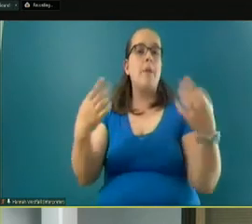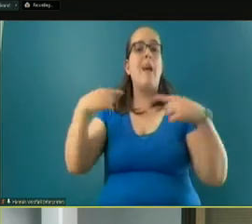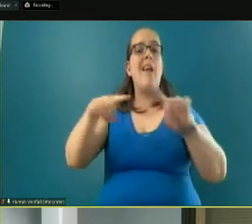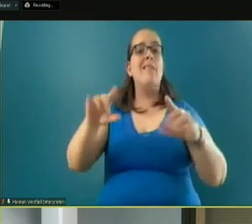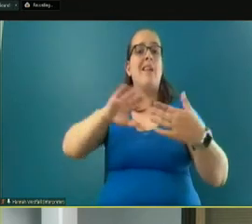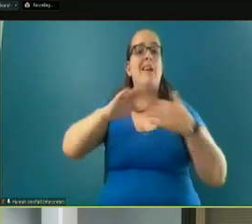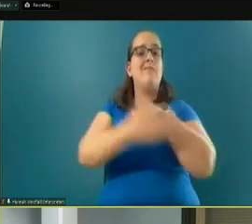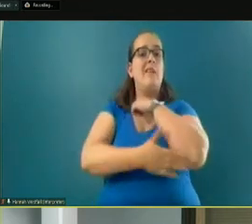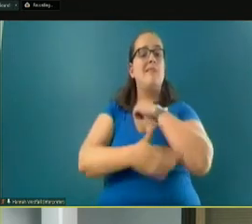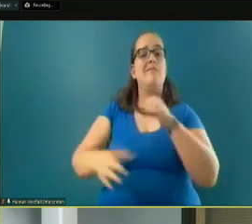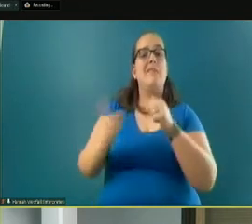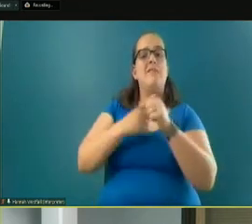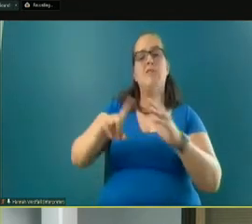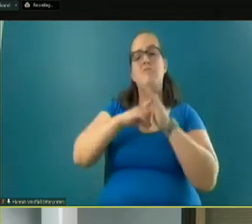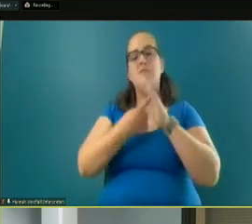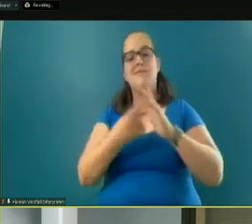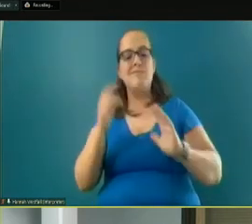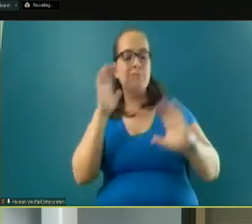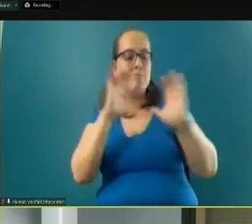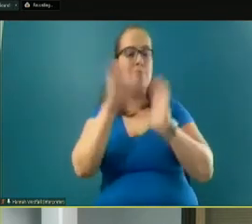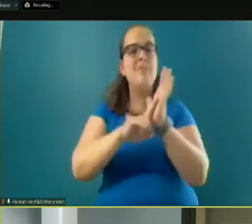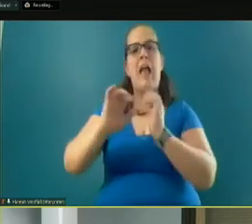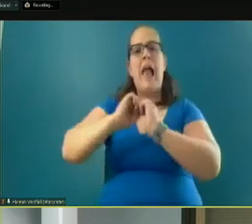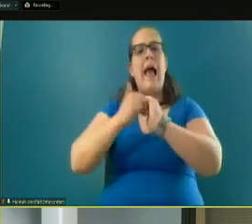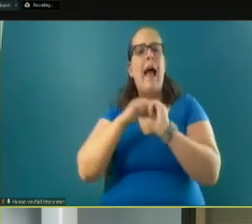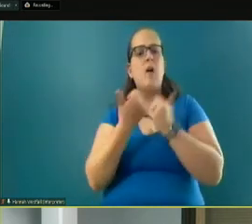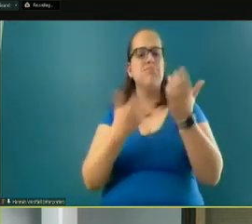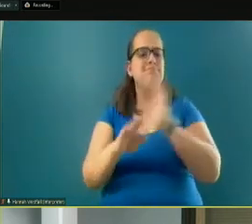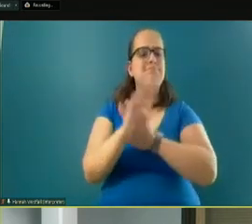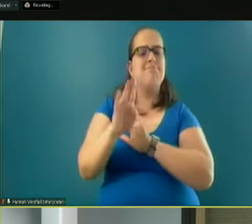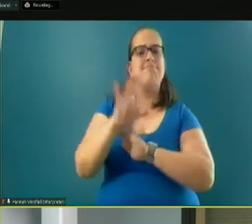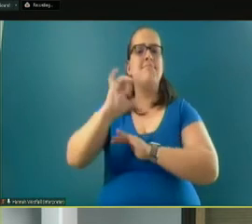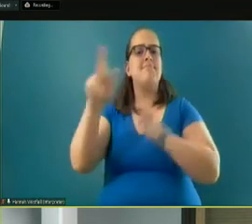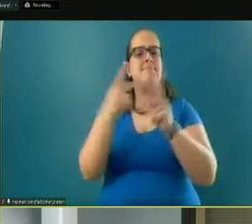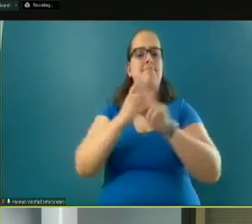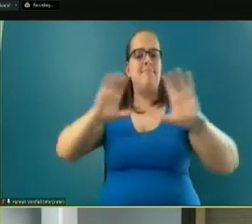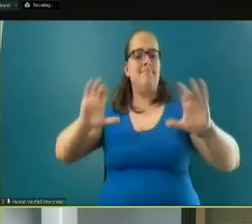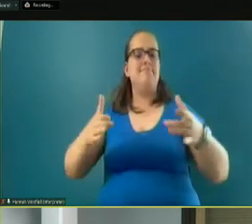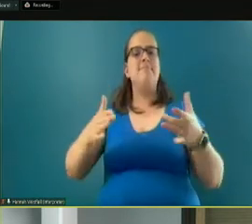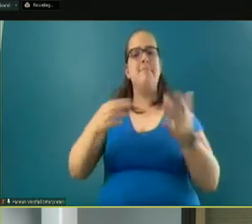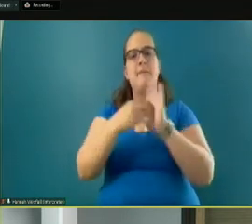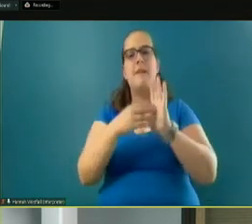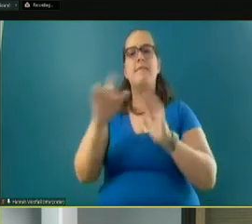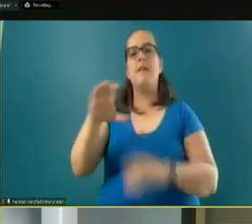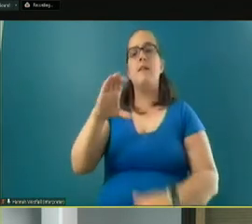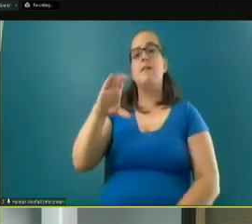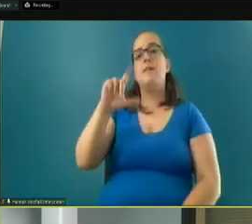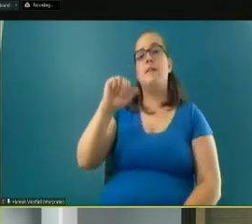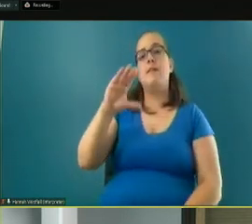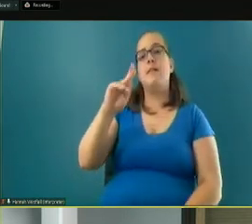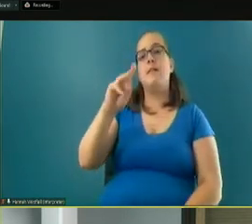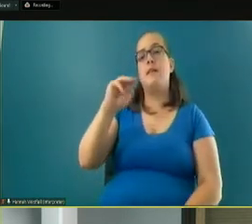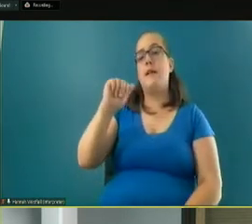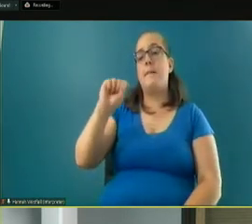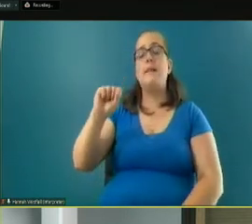began to explore how to create such a village and model that based on what Clackamas County and the city of Eugene and others